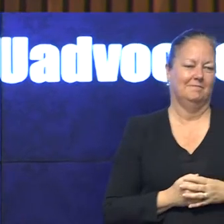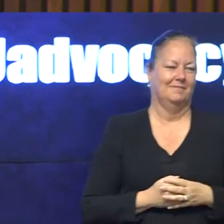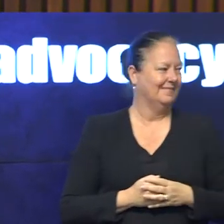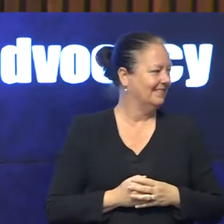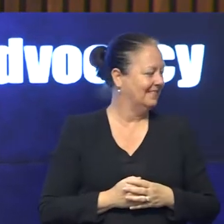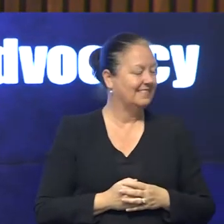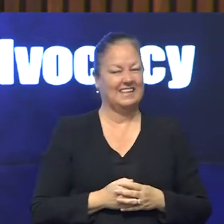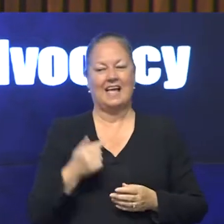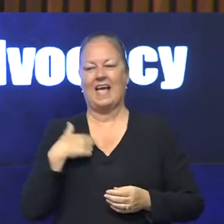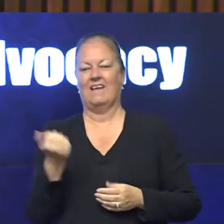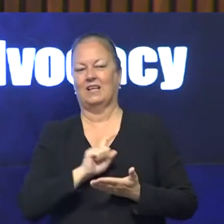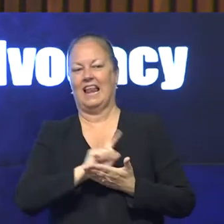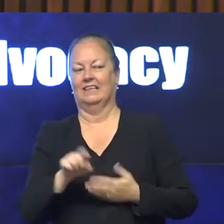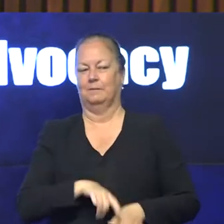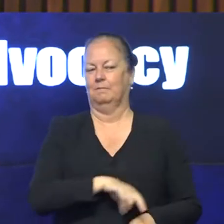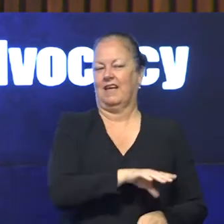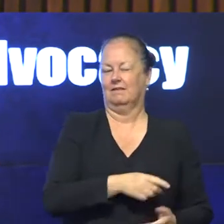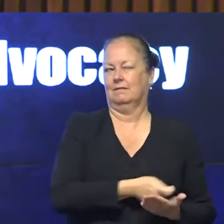I'll have to pay her for that later.